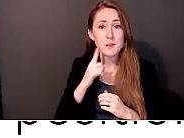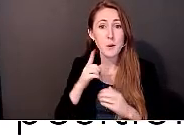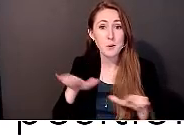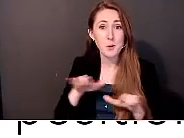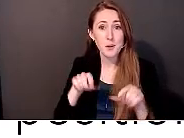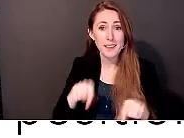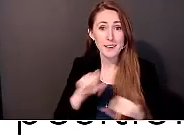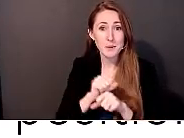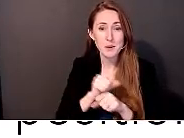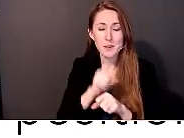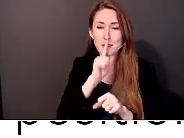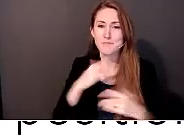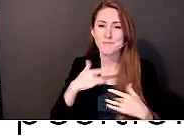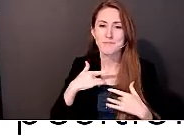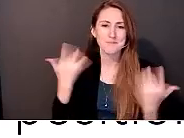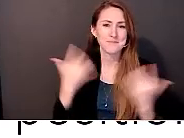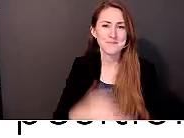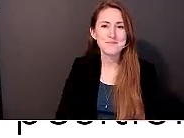exciting for me.